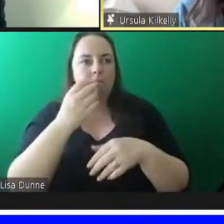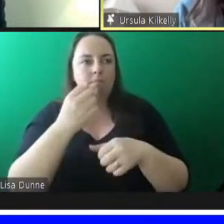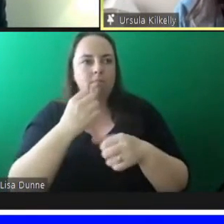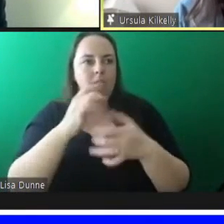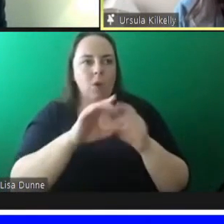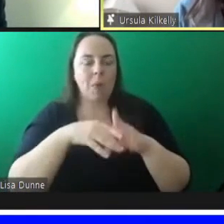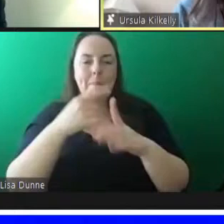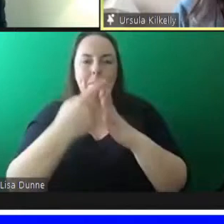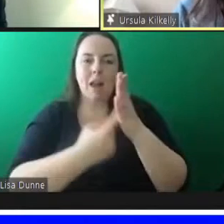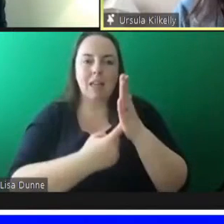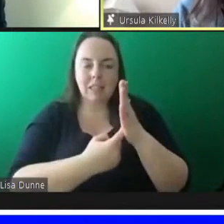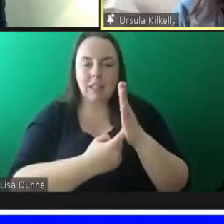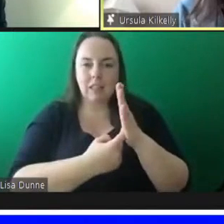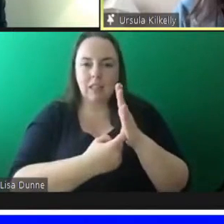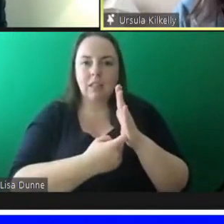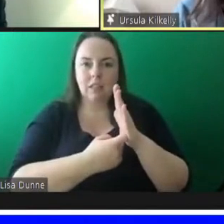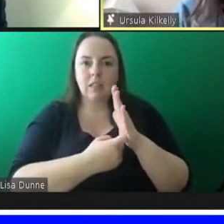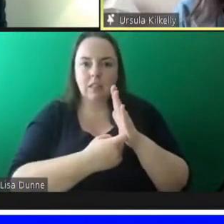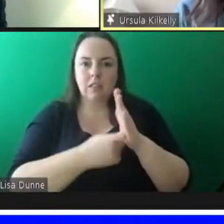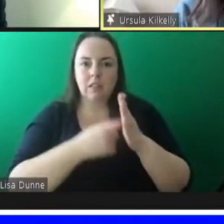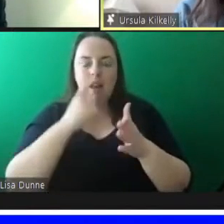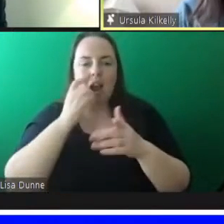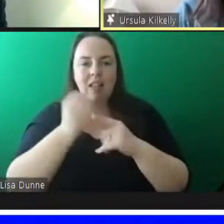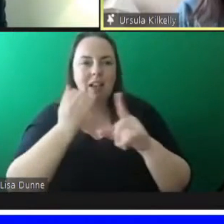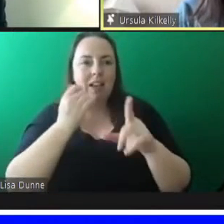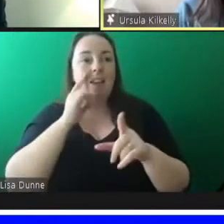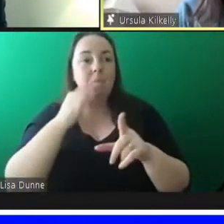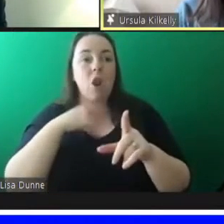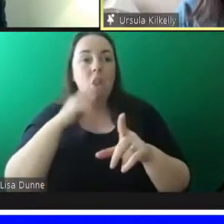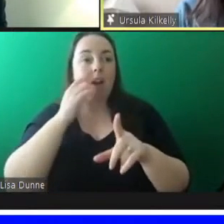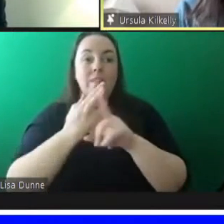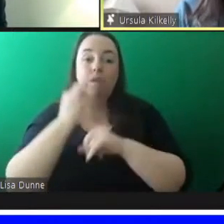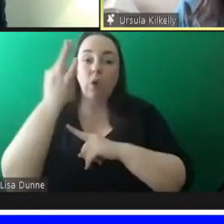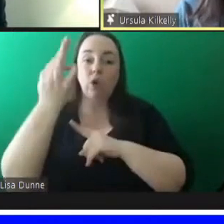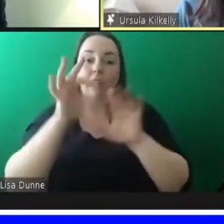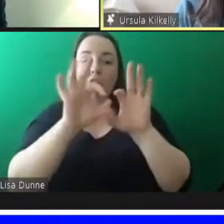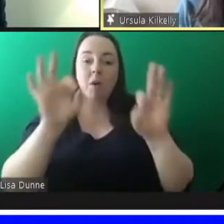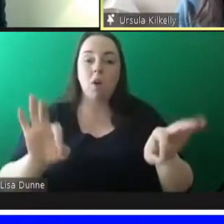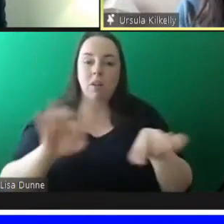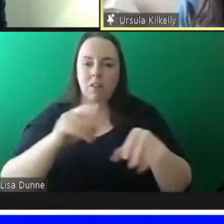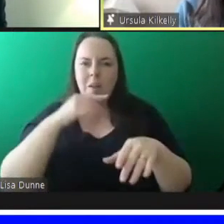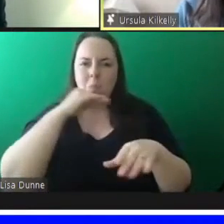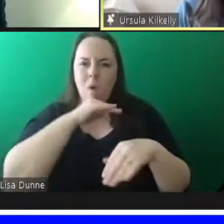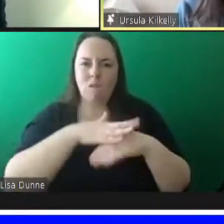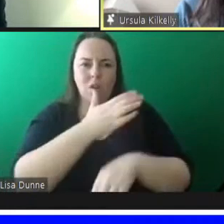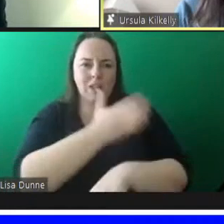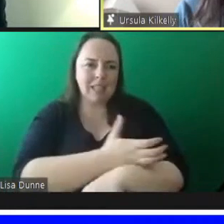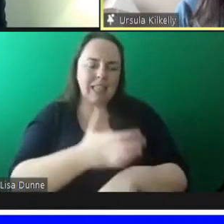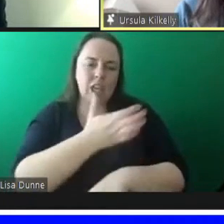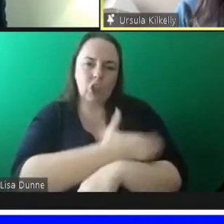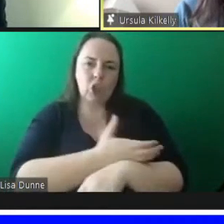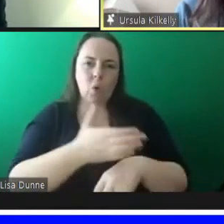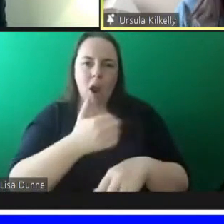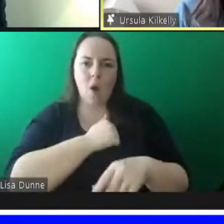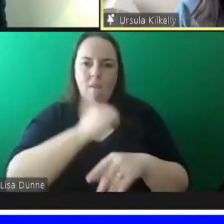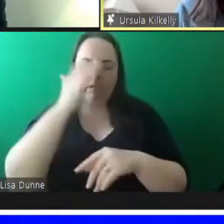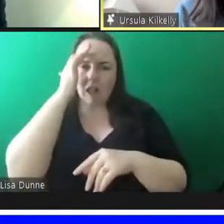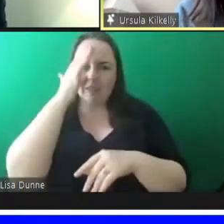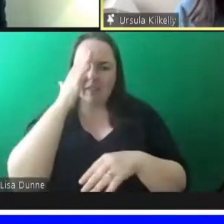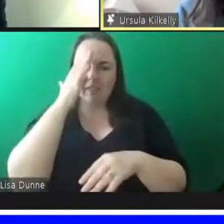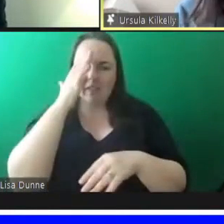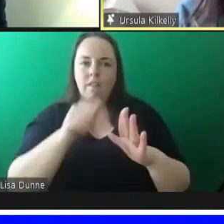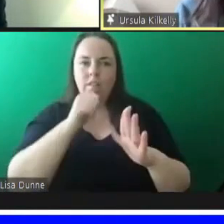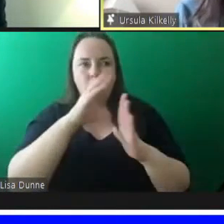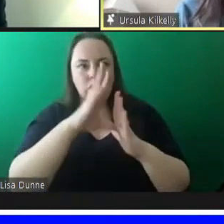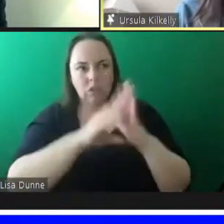within the better outcomes brighter futures framework is absolutely critical as well to to the continuation of that philosophy really just